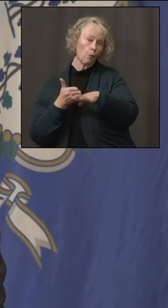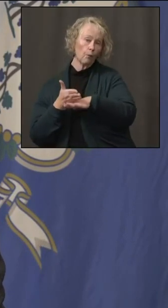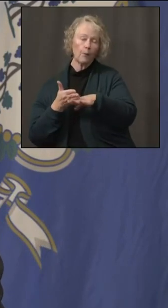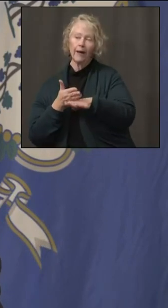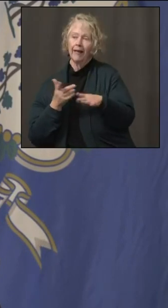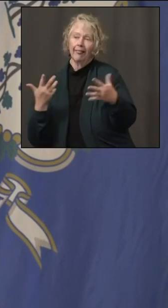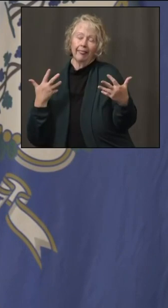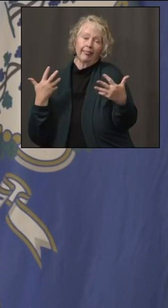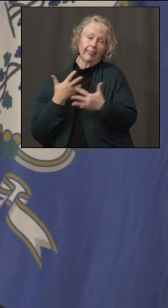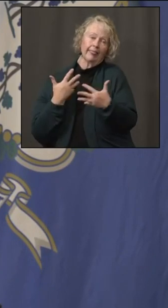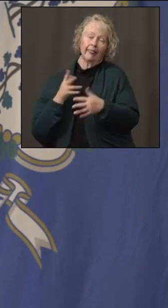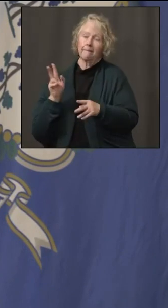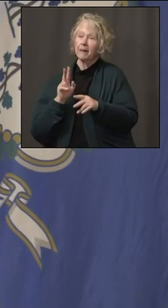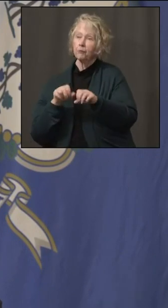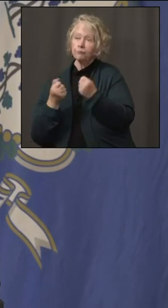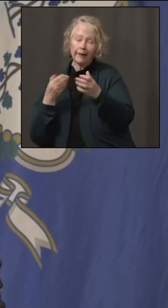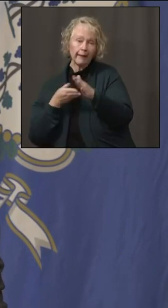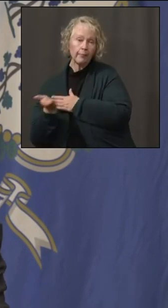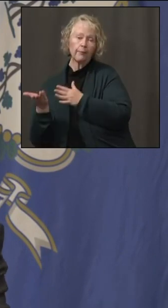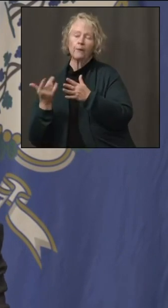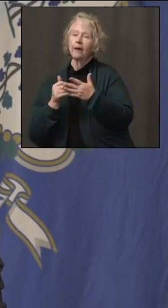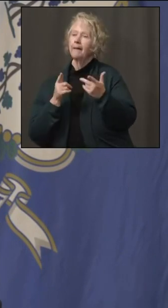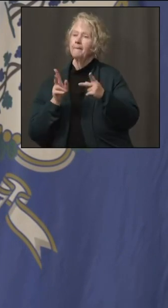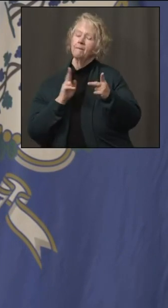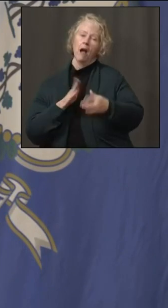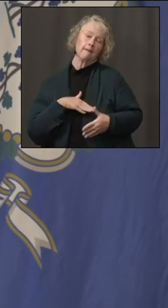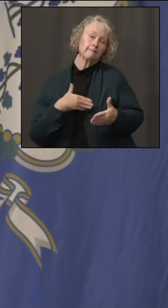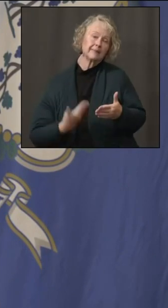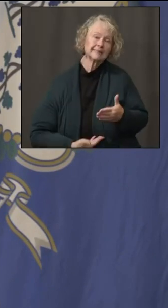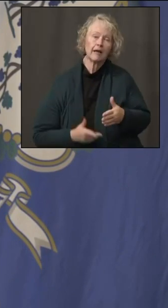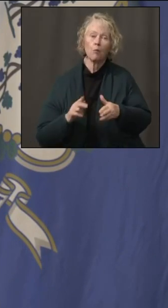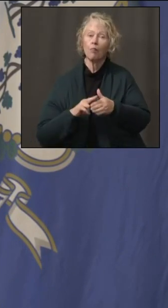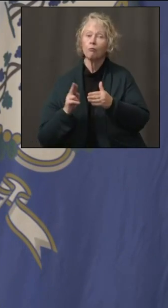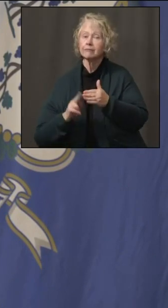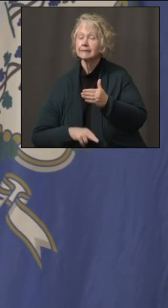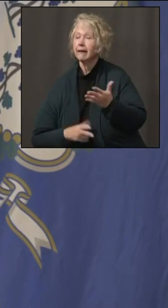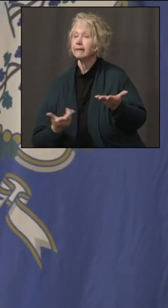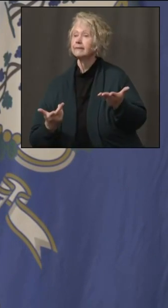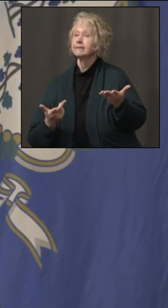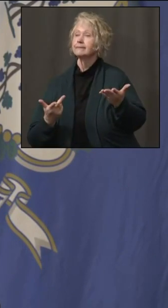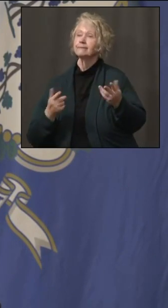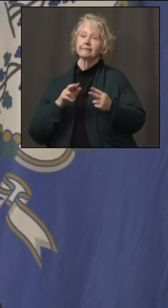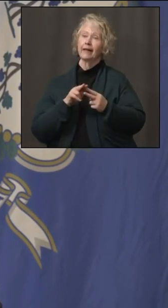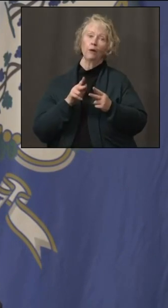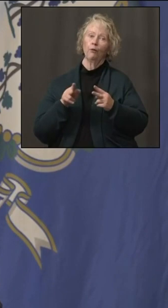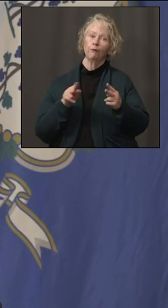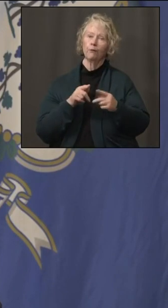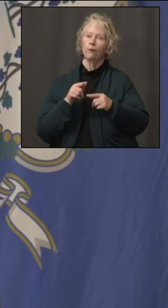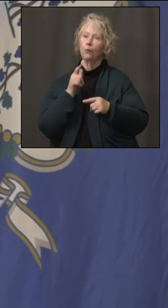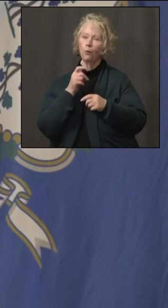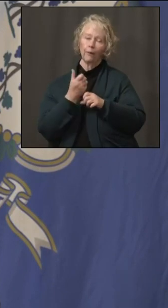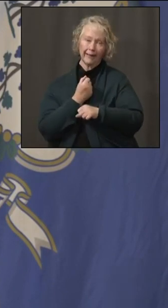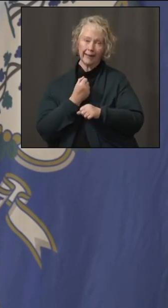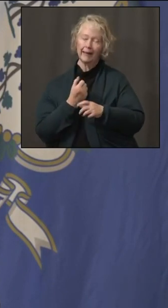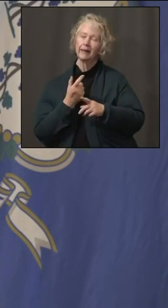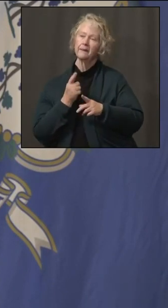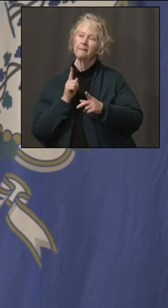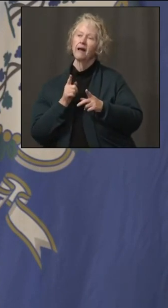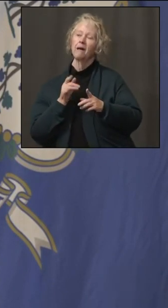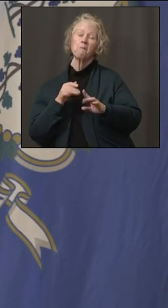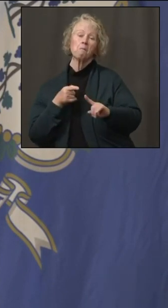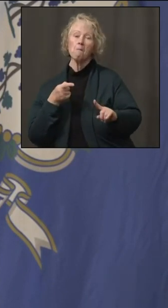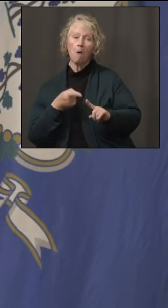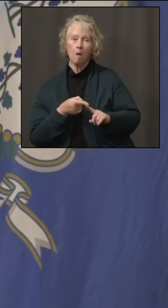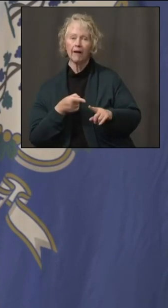fears of vandalism, maybe folks upset with the outcome one way or the other. But, look, I think at the end of the day,